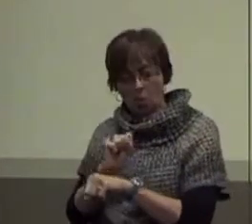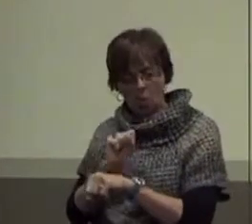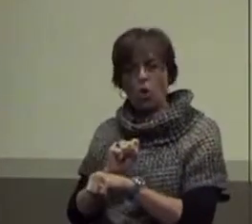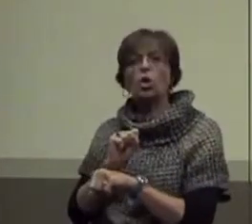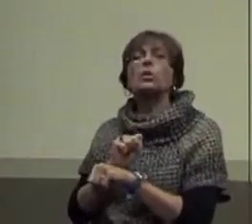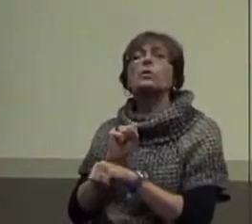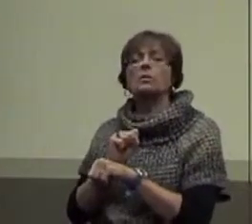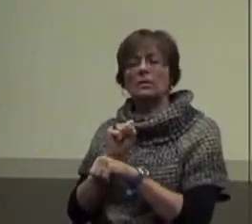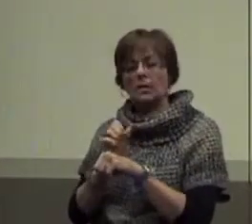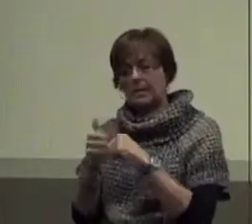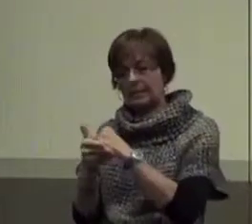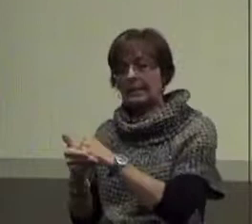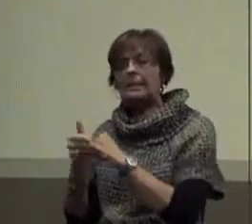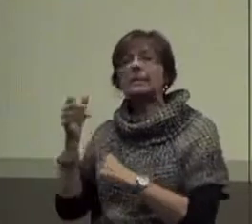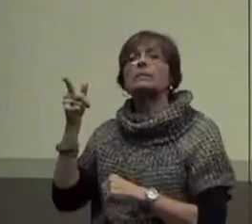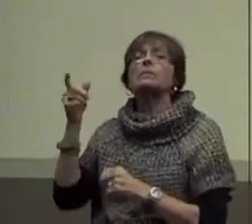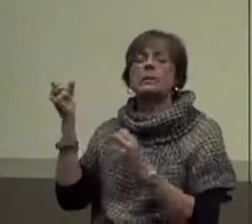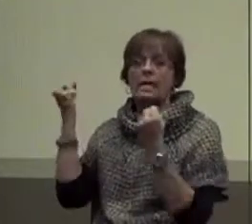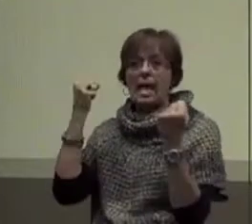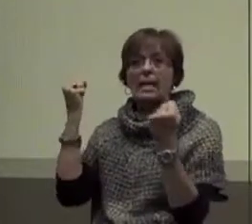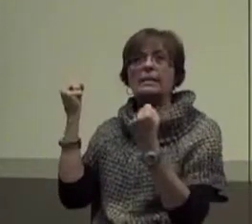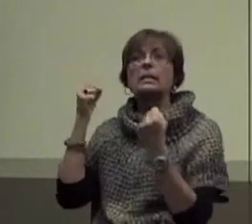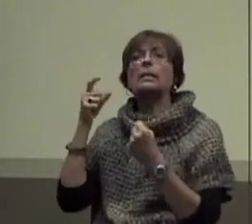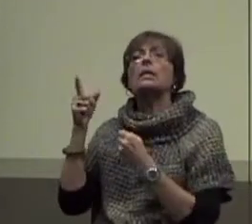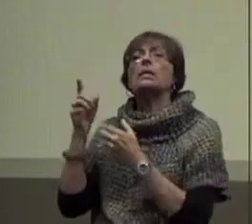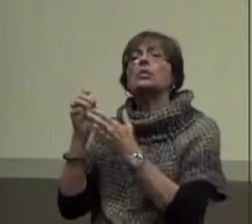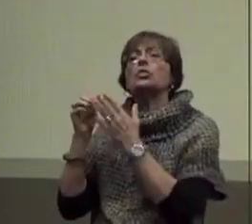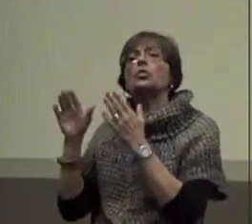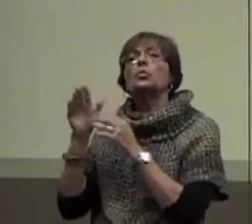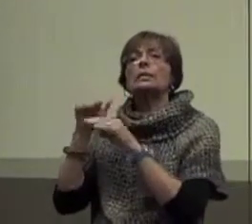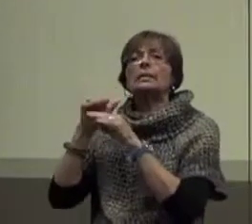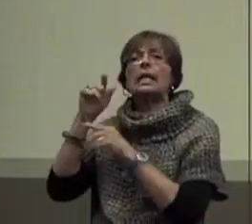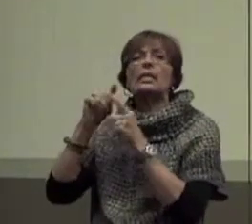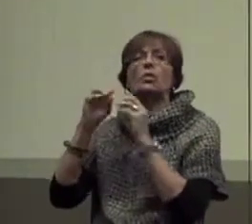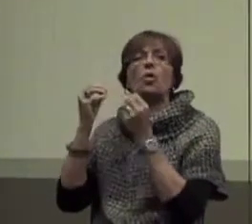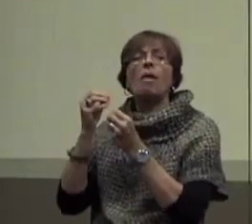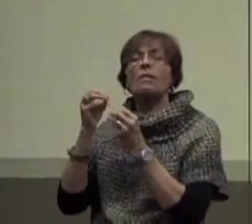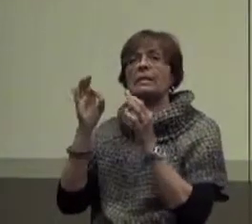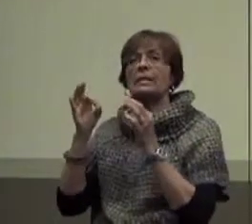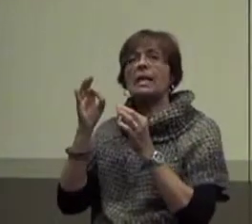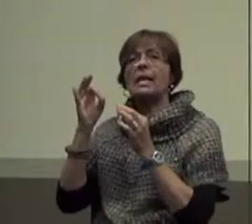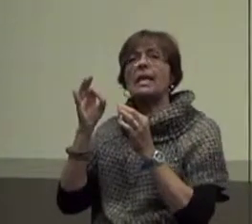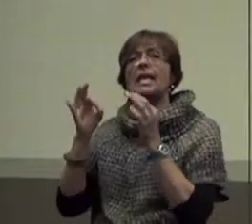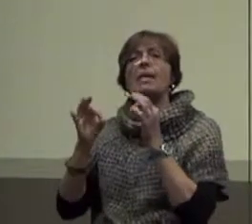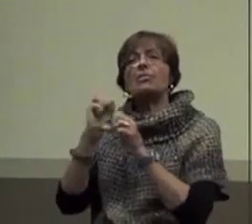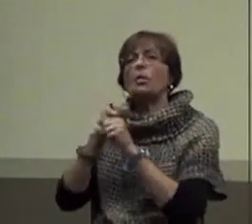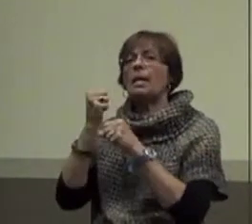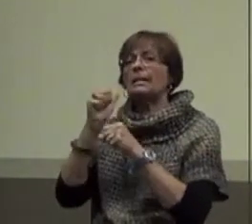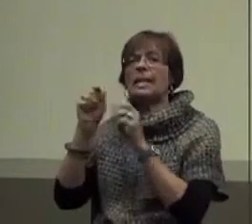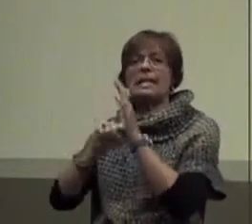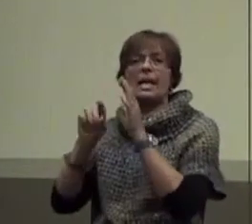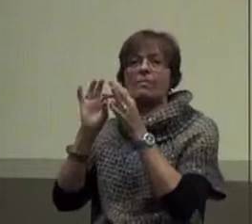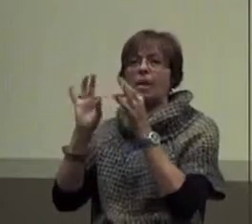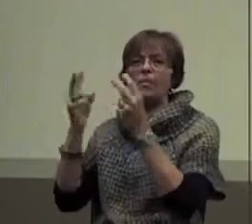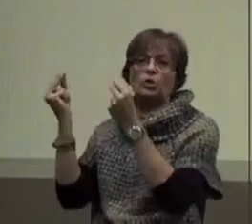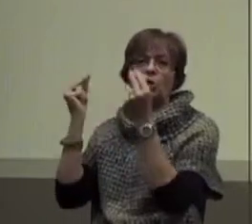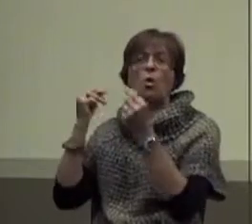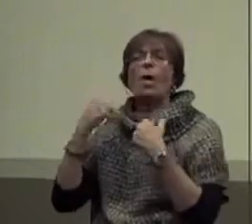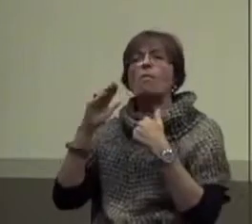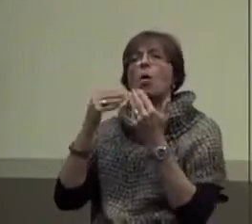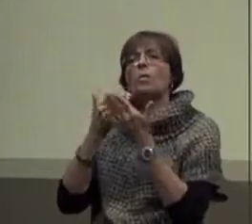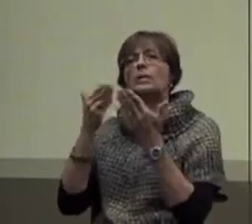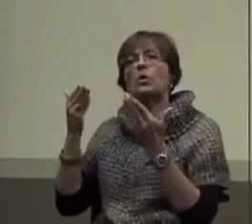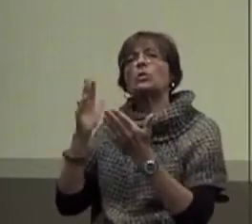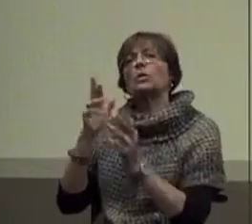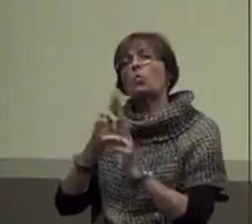Yes. Okay. Warn the student, she will be sent to the office if she makes any negative comments. No. Have all materials ready